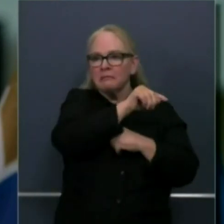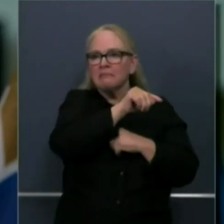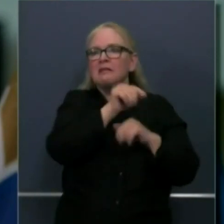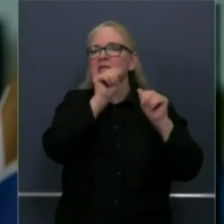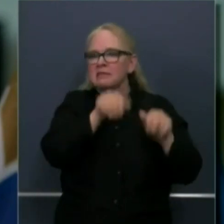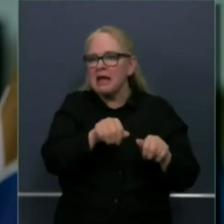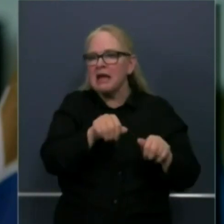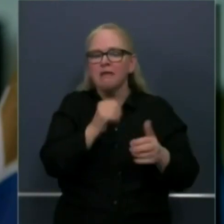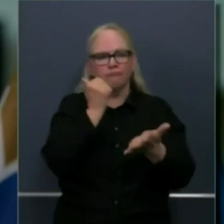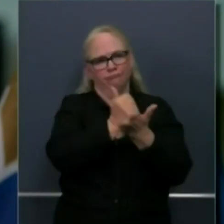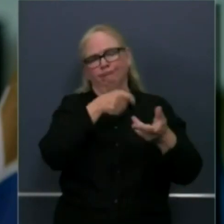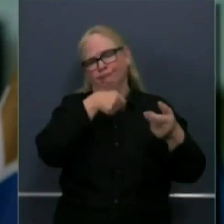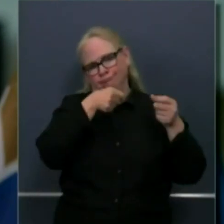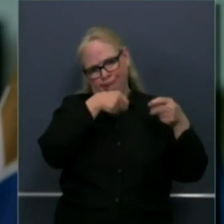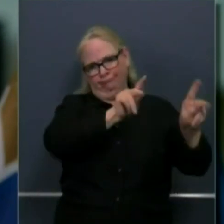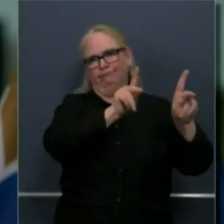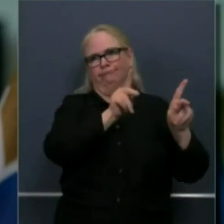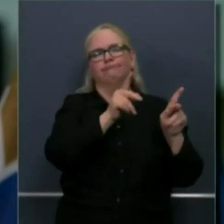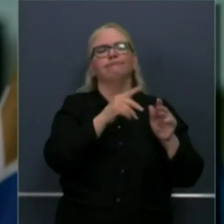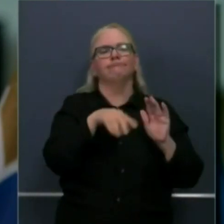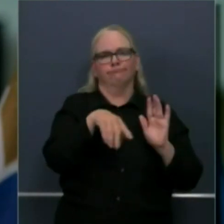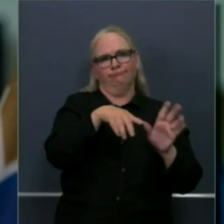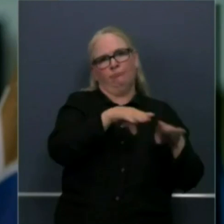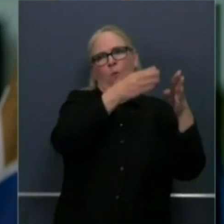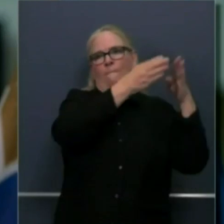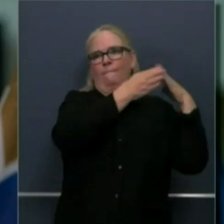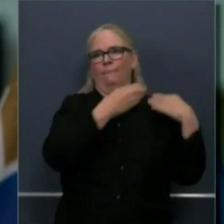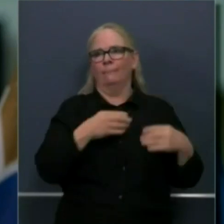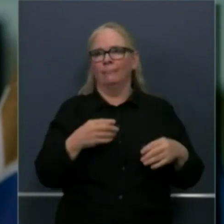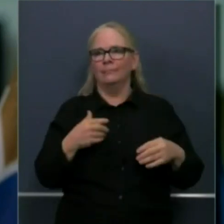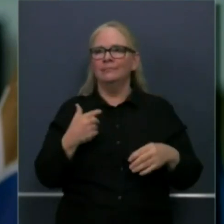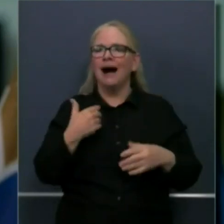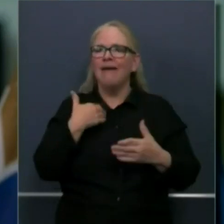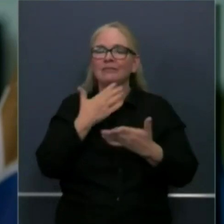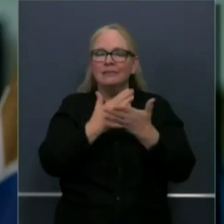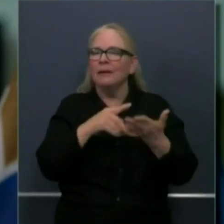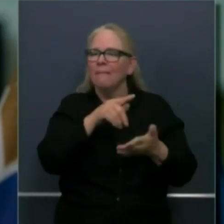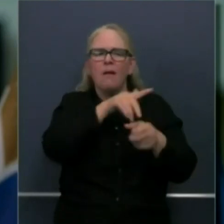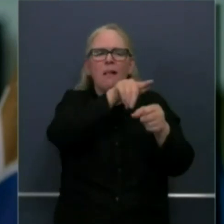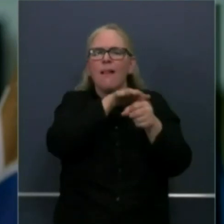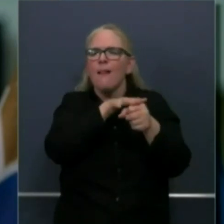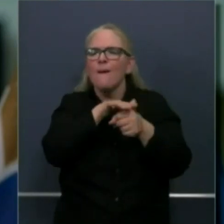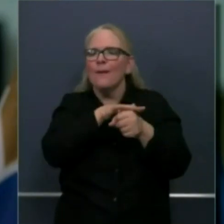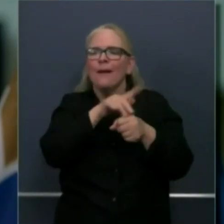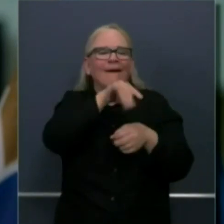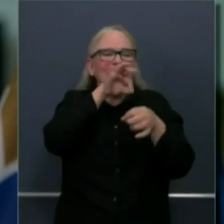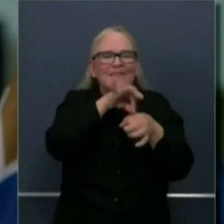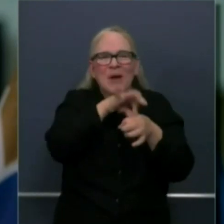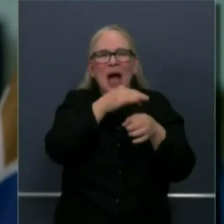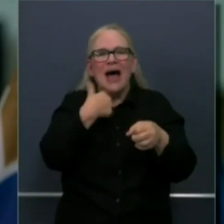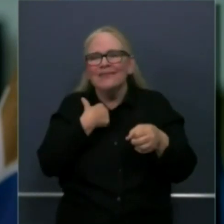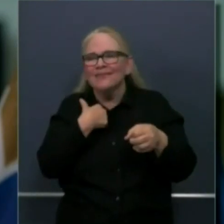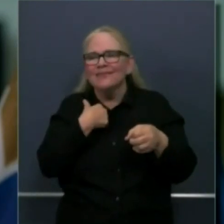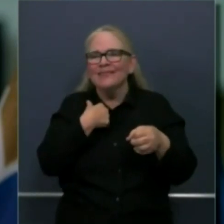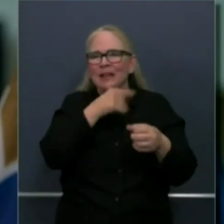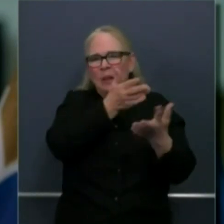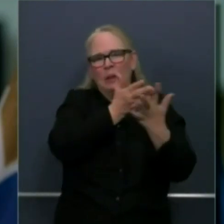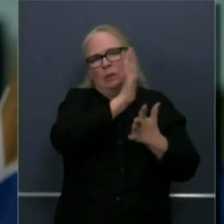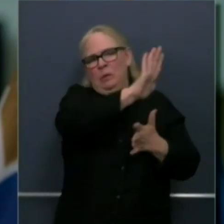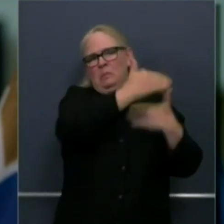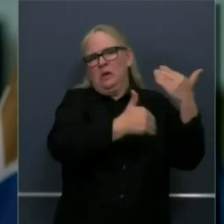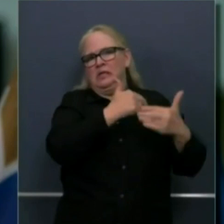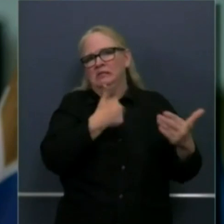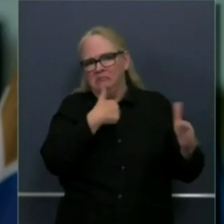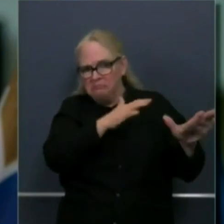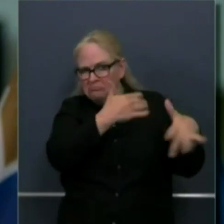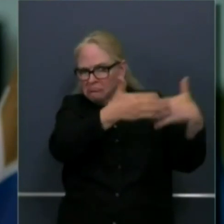attest uh they're working through uh more formal votes at their uh local in their local counties in their local jurisdictions to